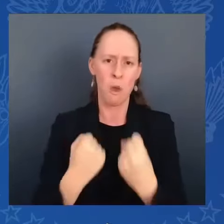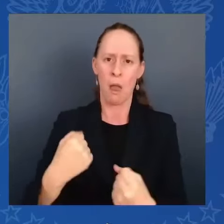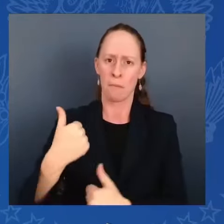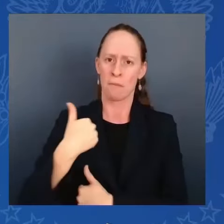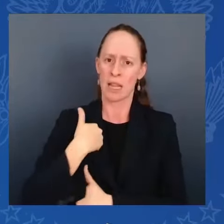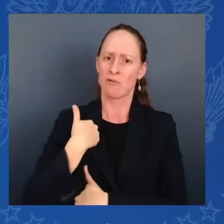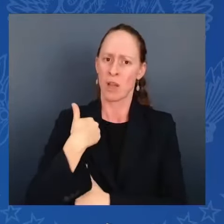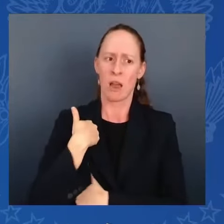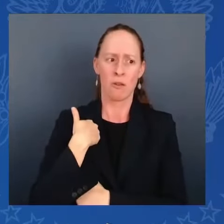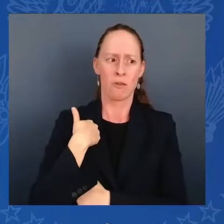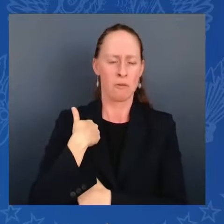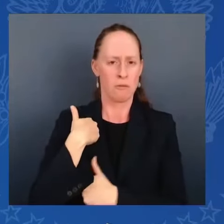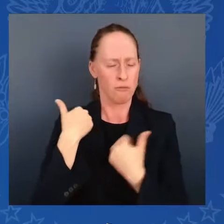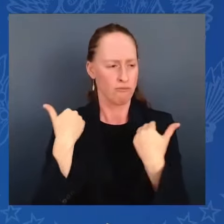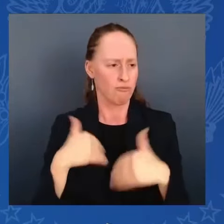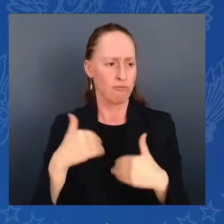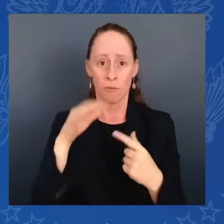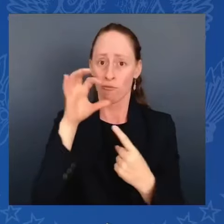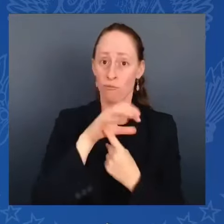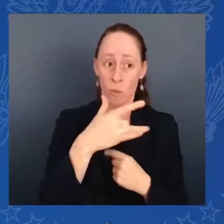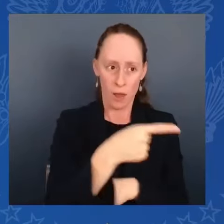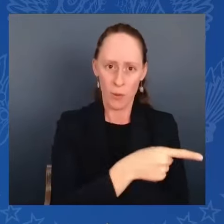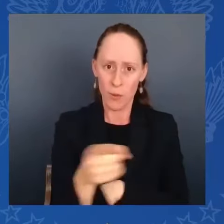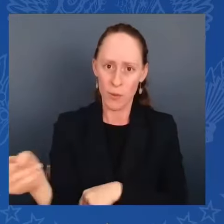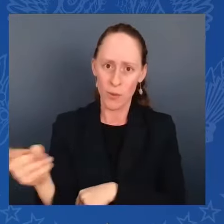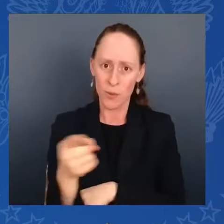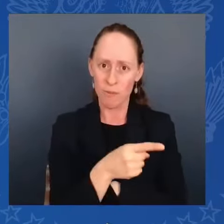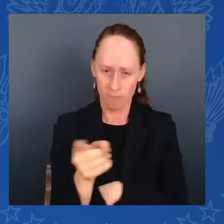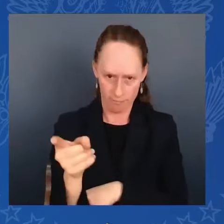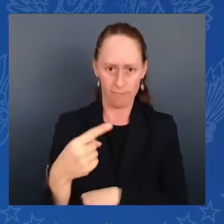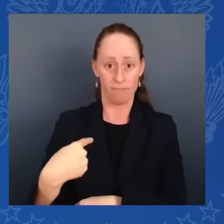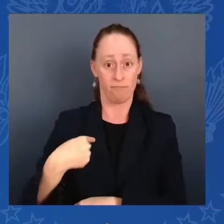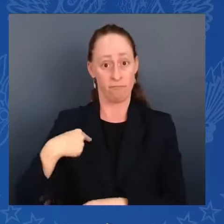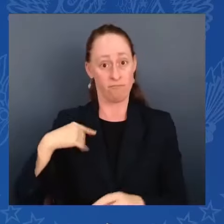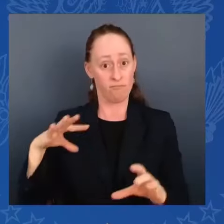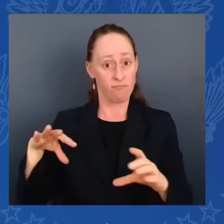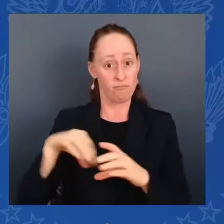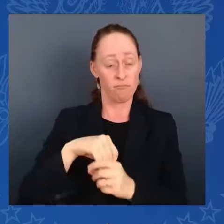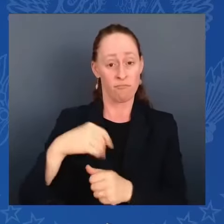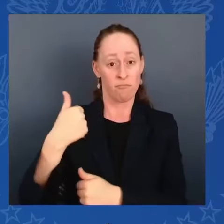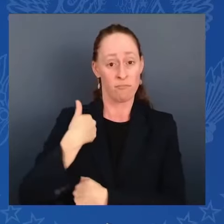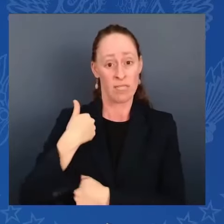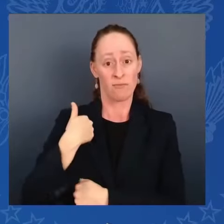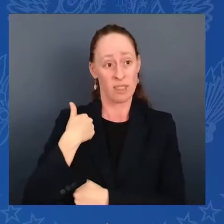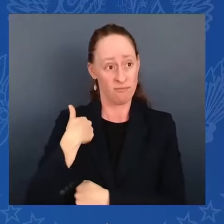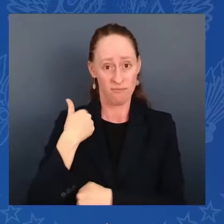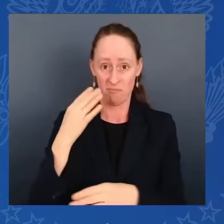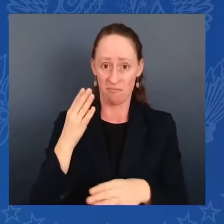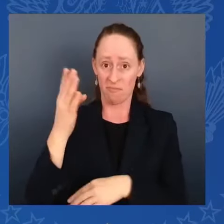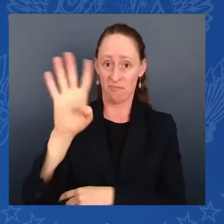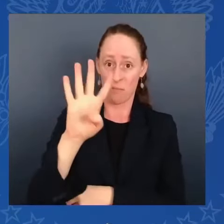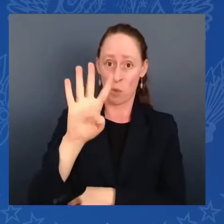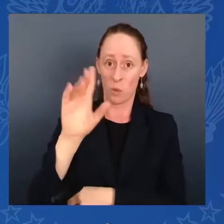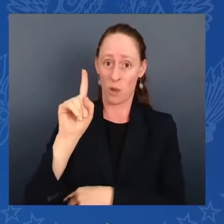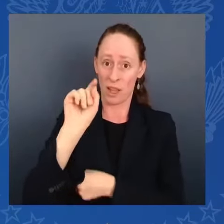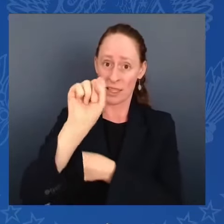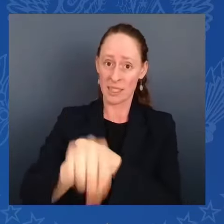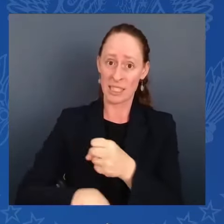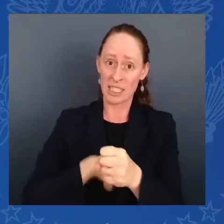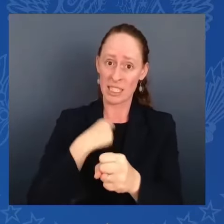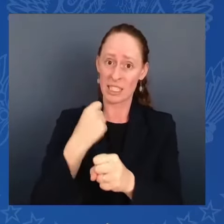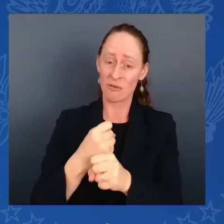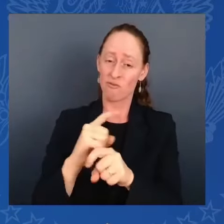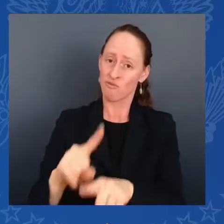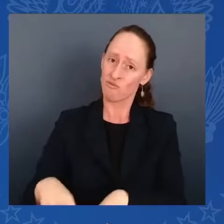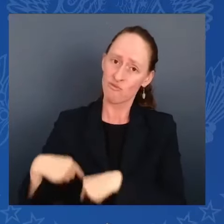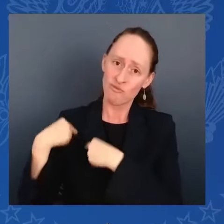So I know how much our military families do for America. You serve right alongside our troops.